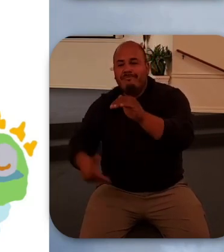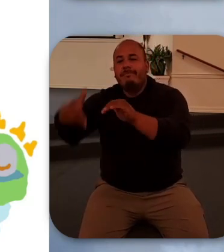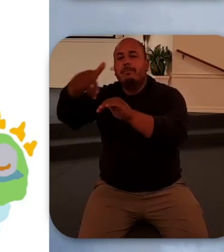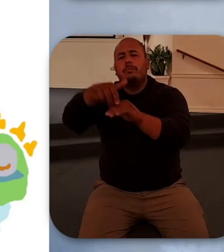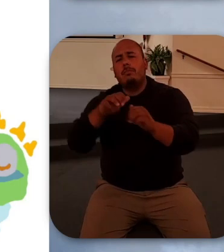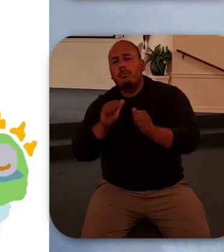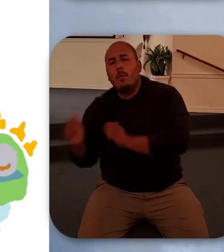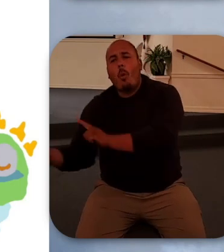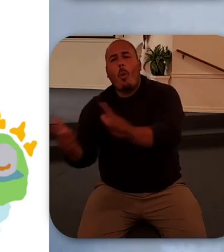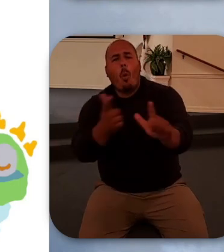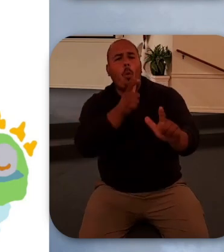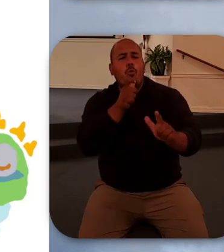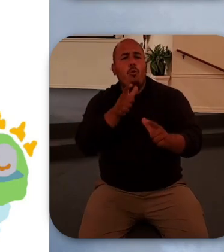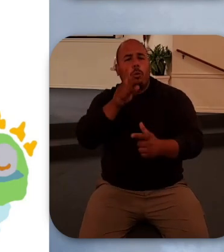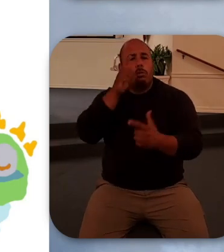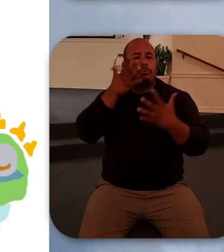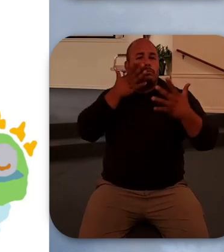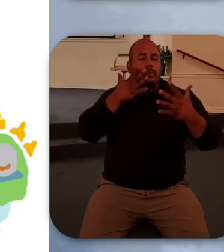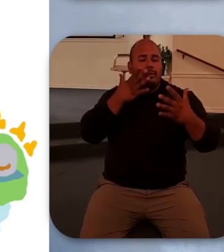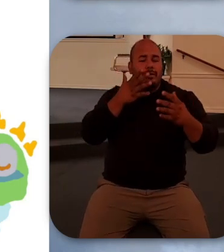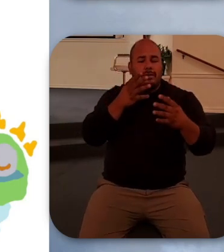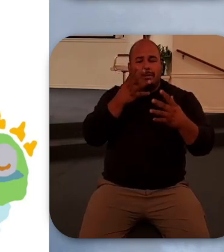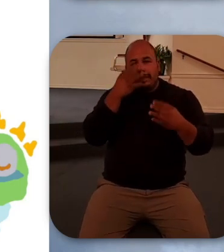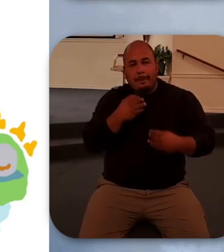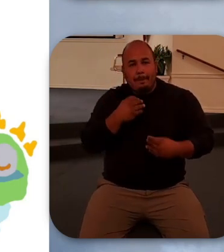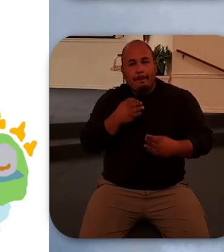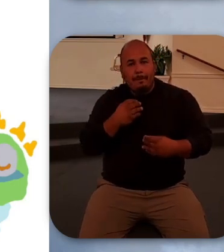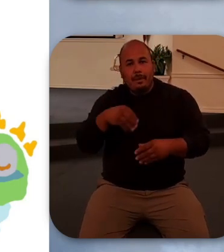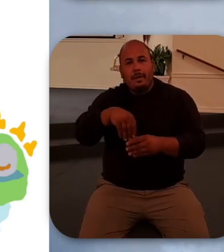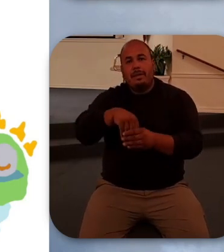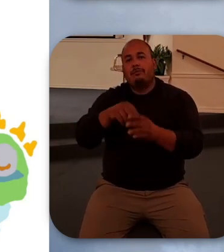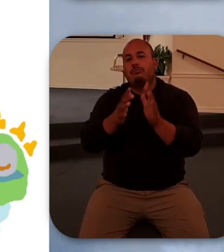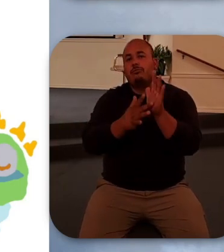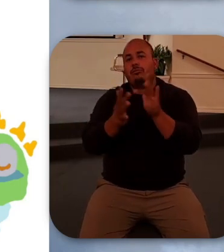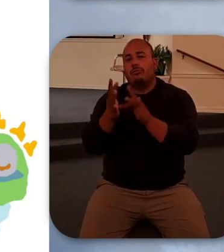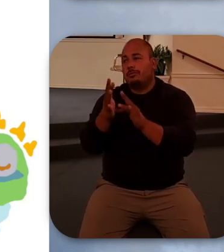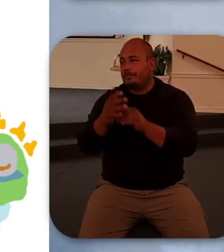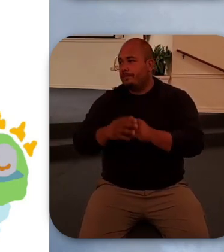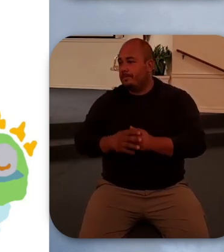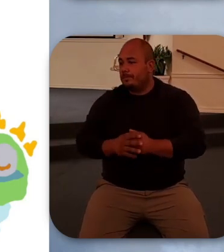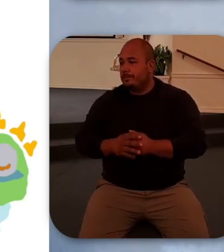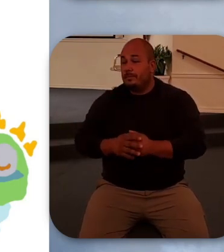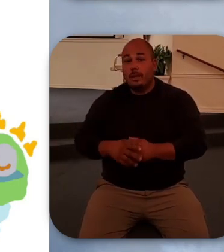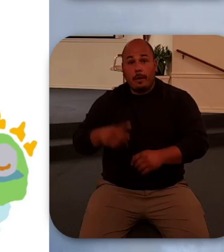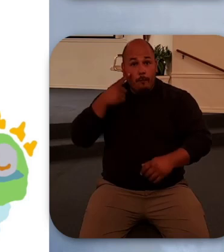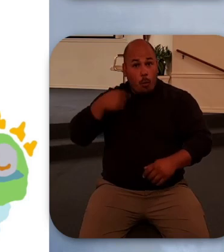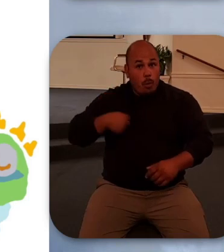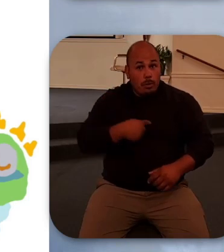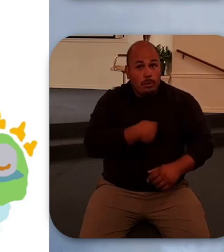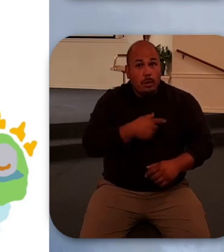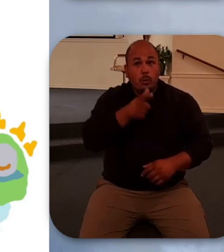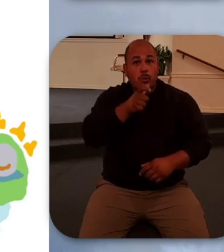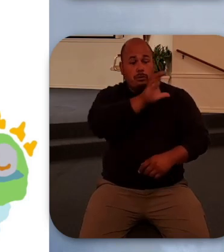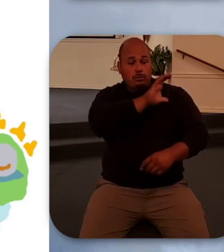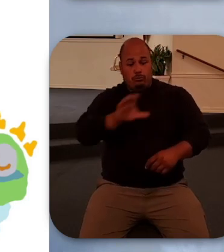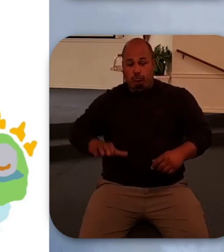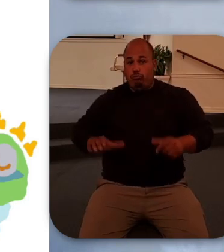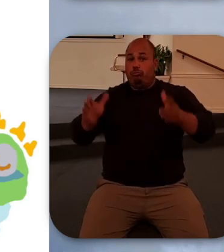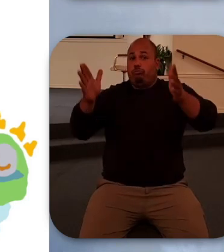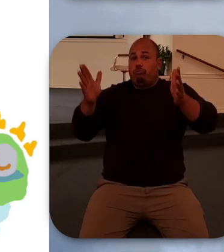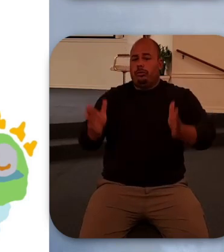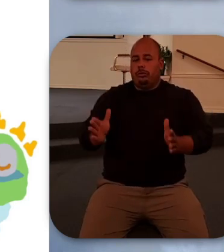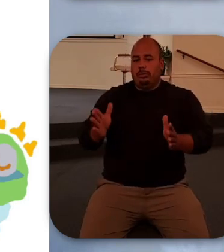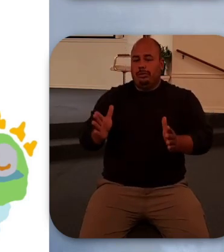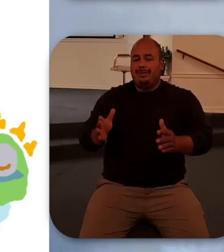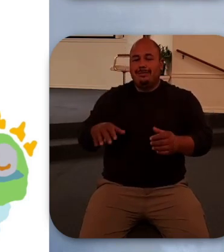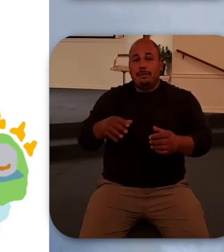who have fallen asleep in him for the Christian death is only